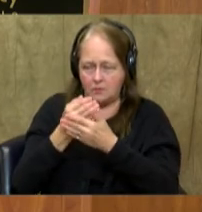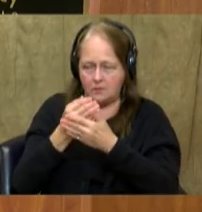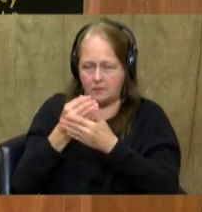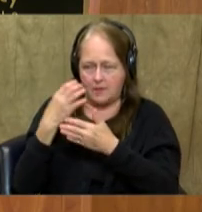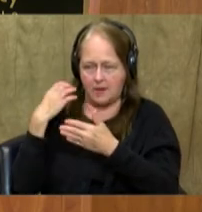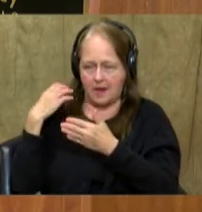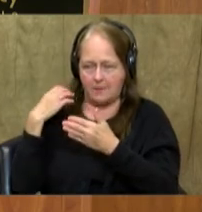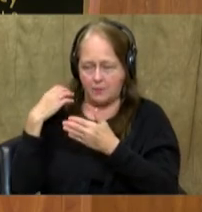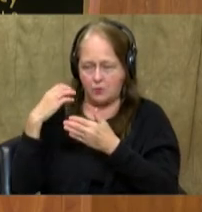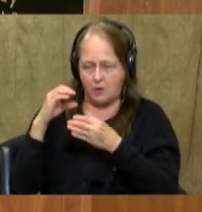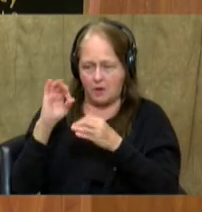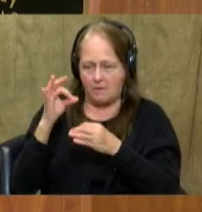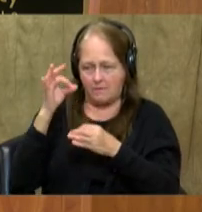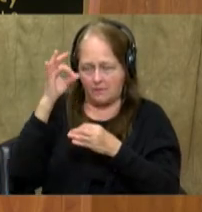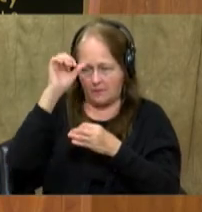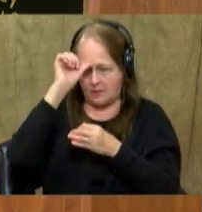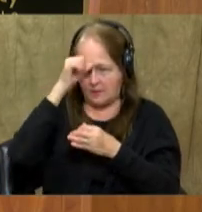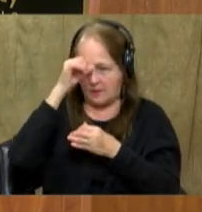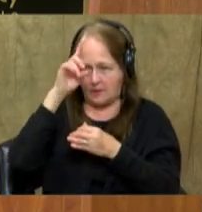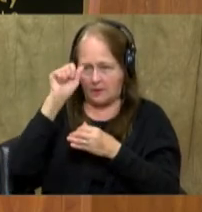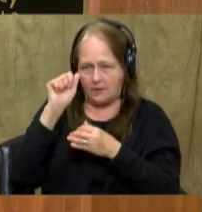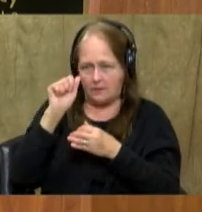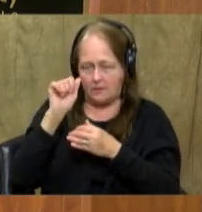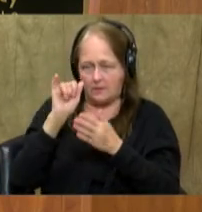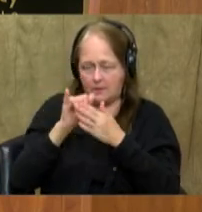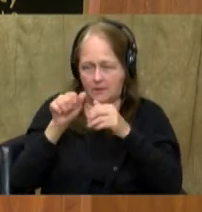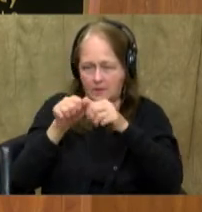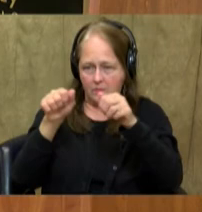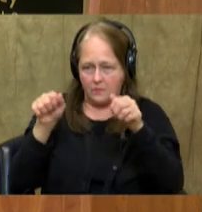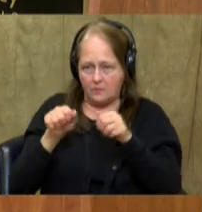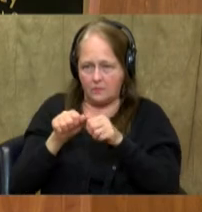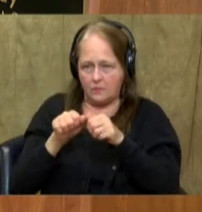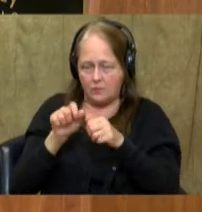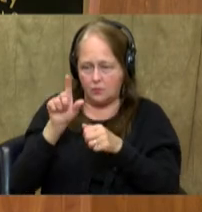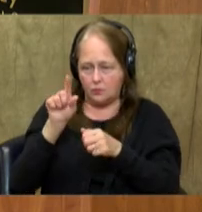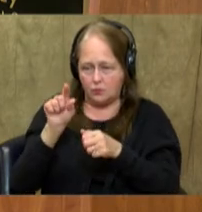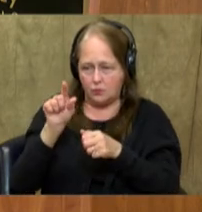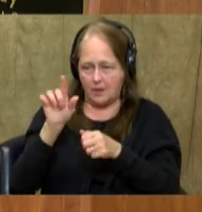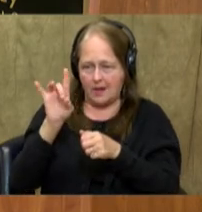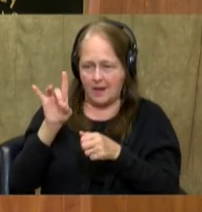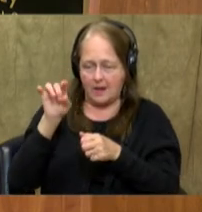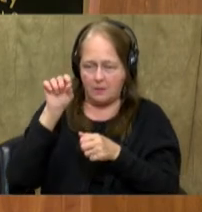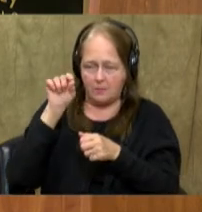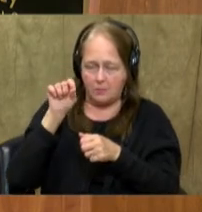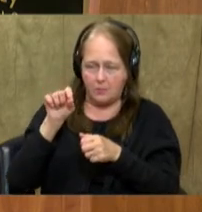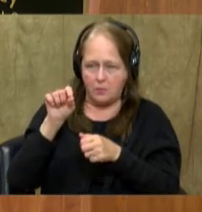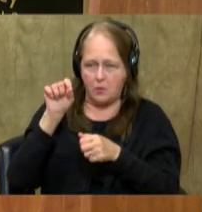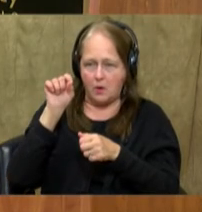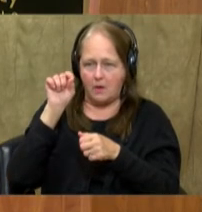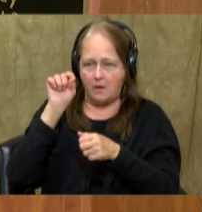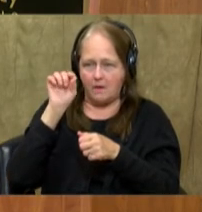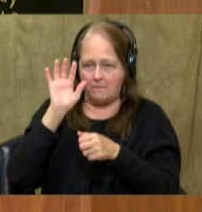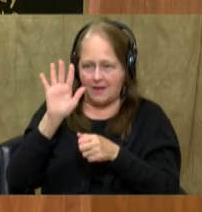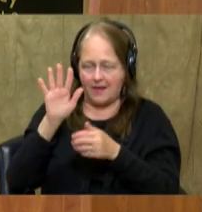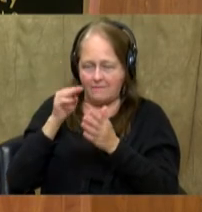of India. It's part of this urban area. This urban area alone has 28.5 million people.